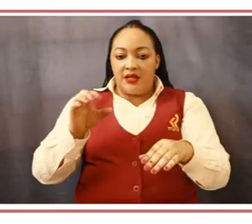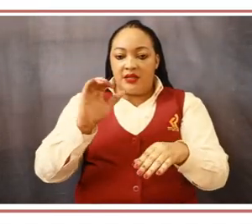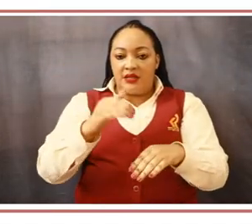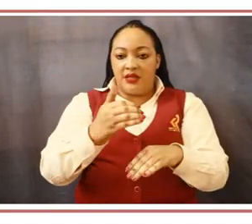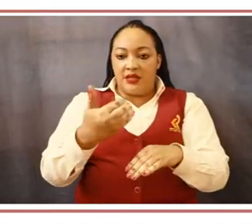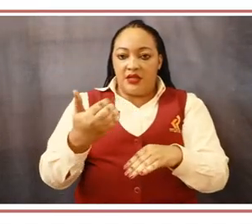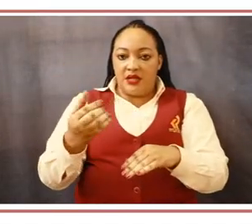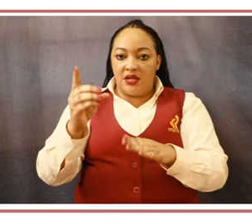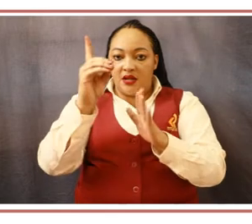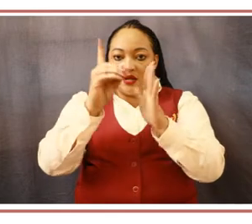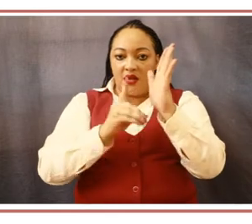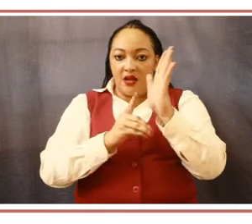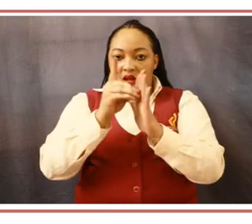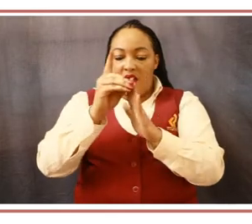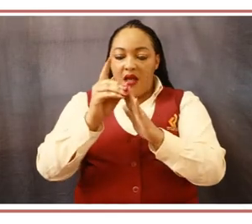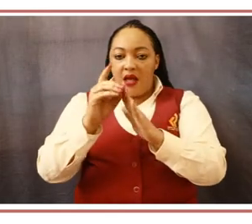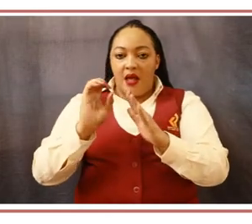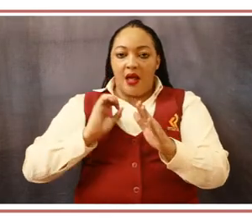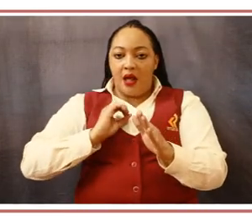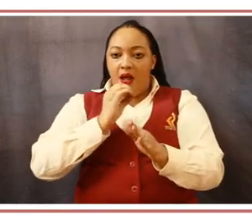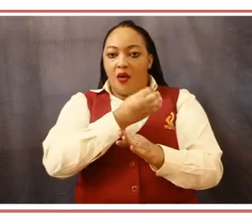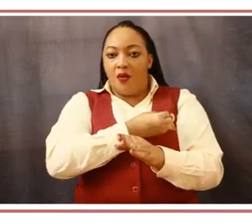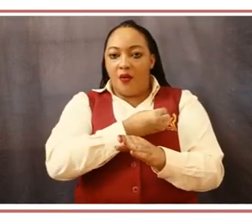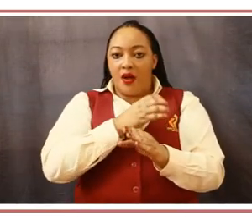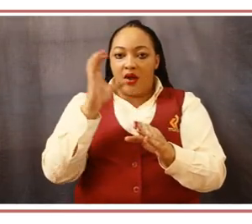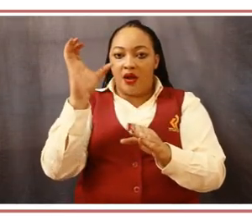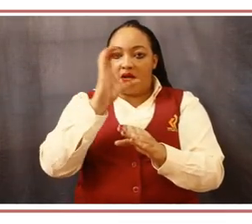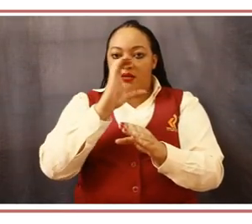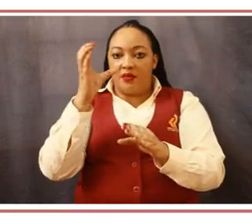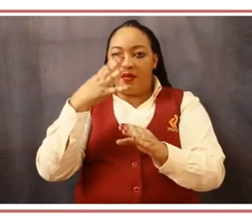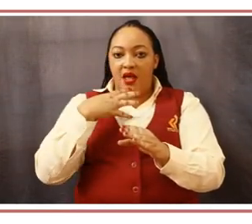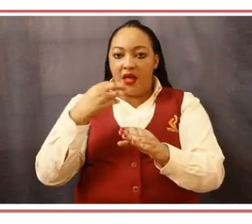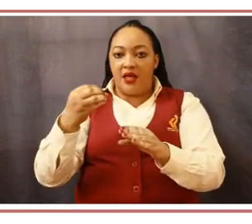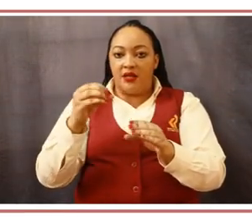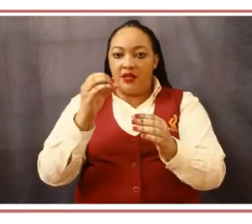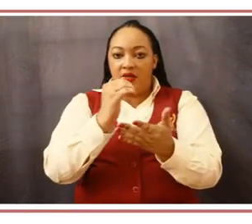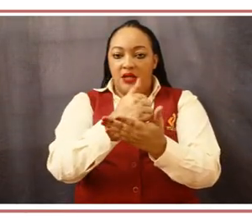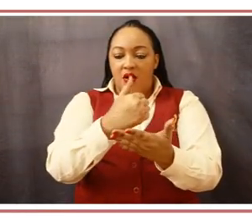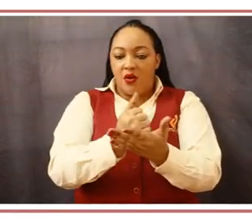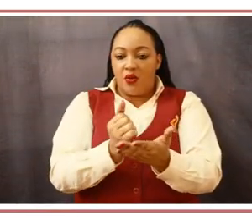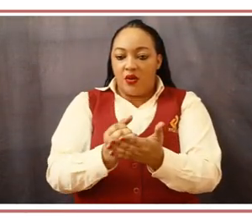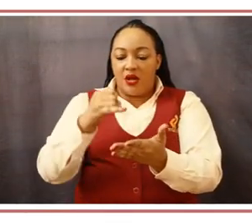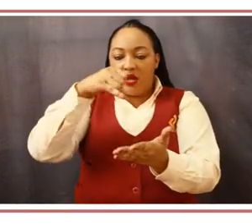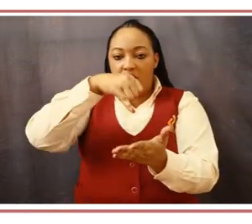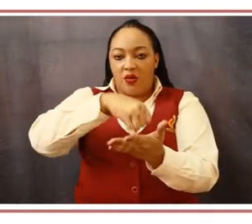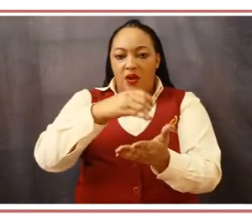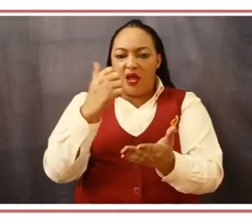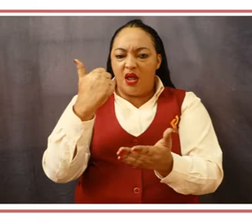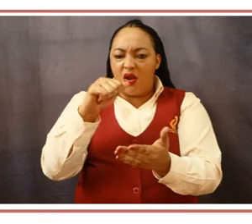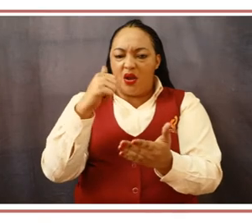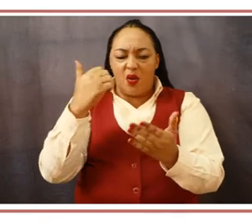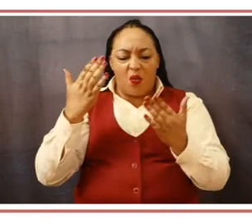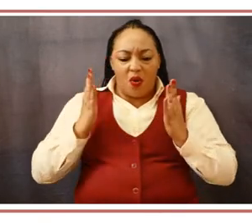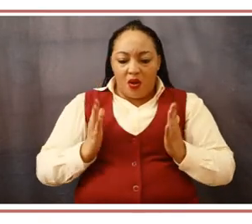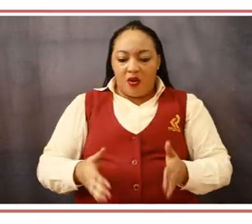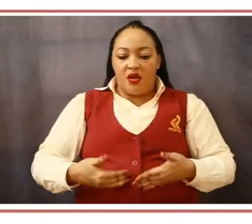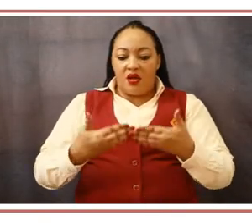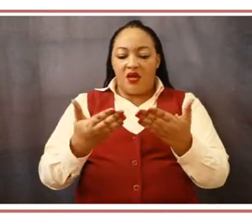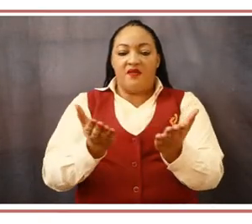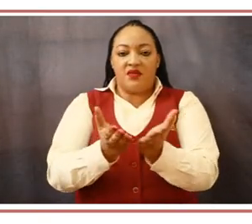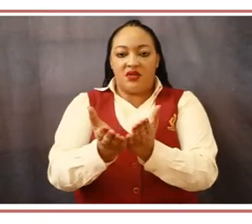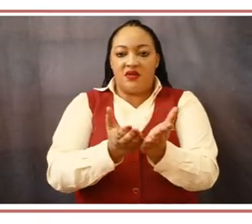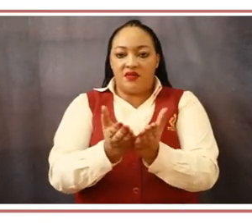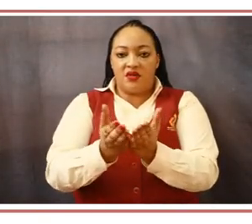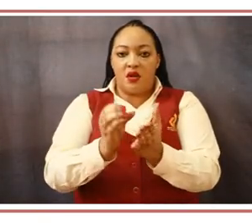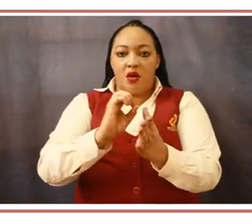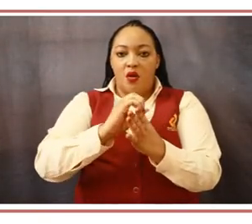tenants, media and general public. Our values. Our staff will conduct their duties in accordance with Kenya